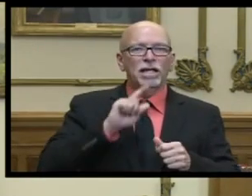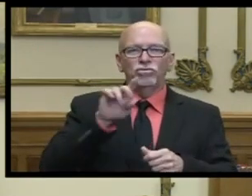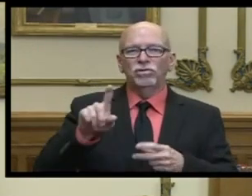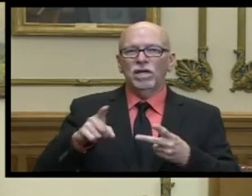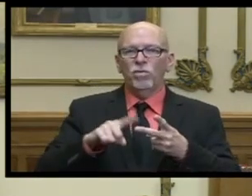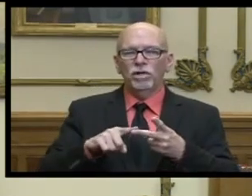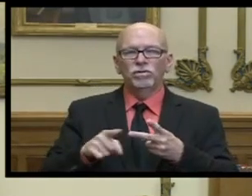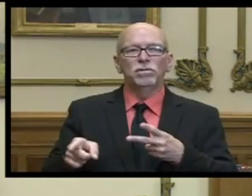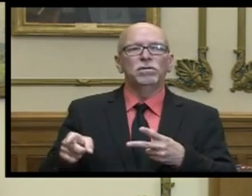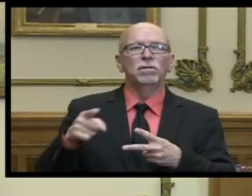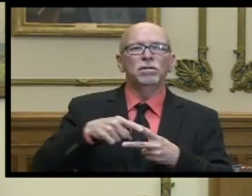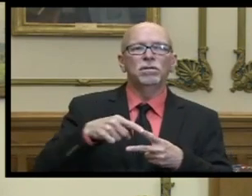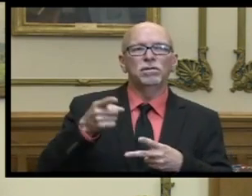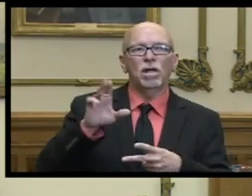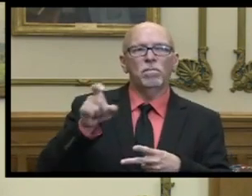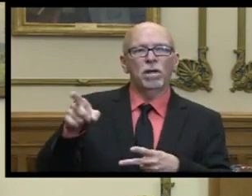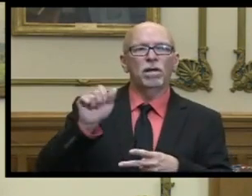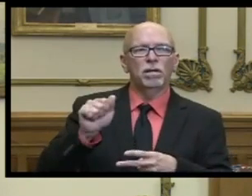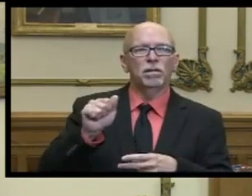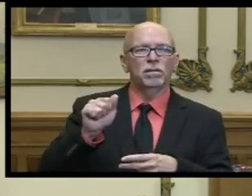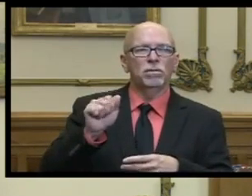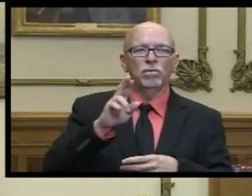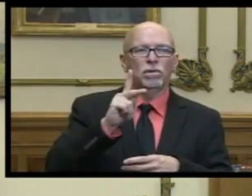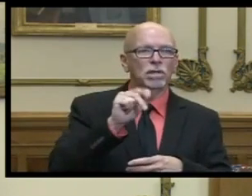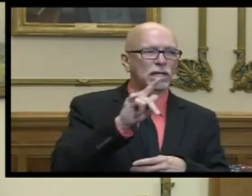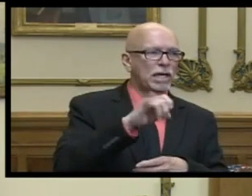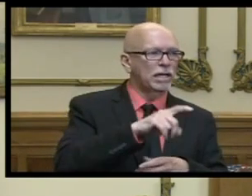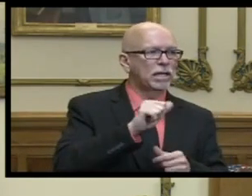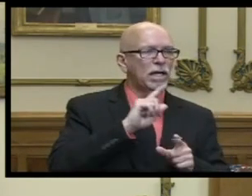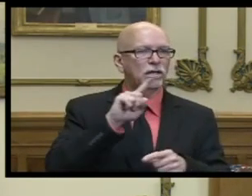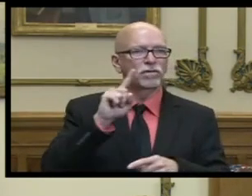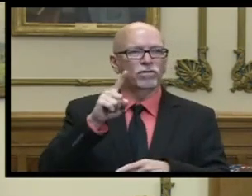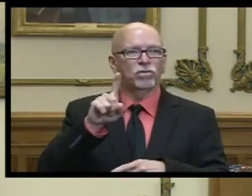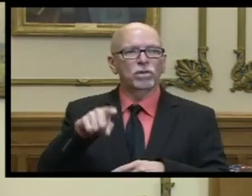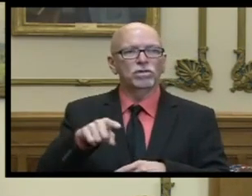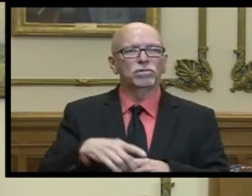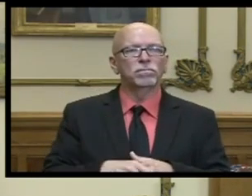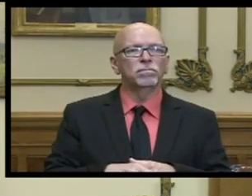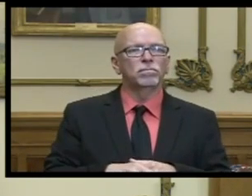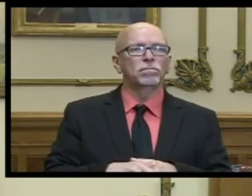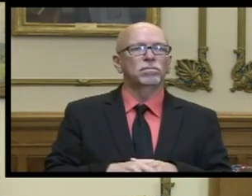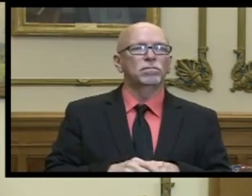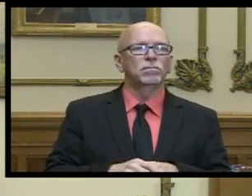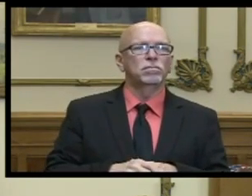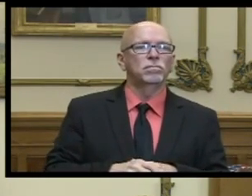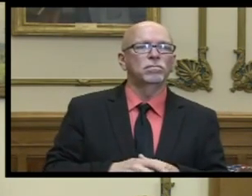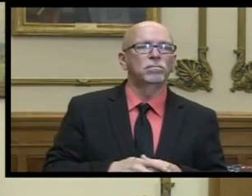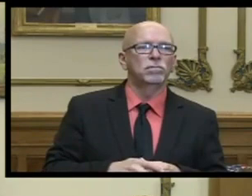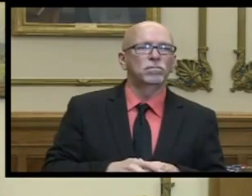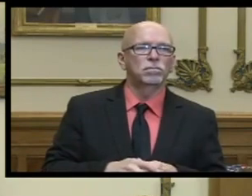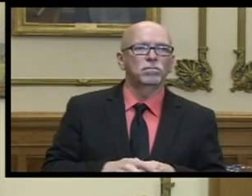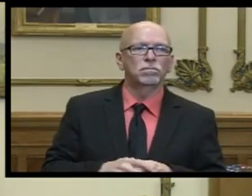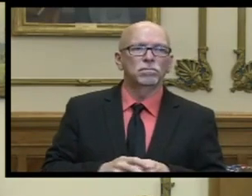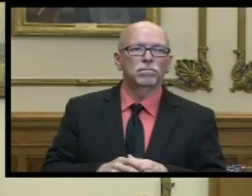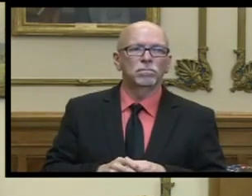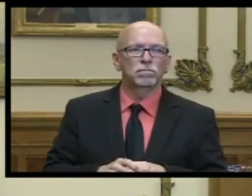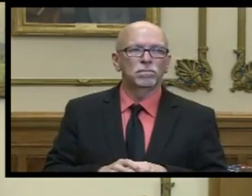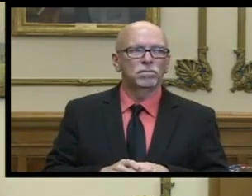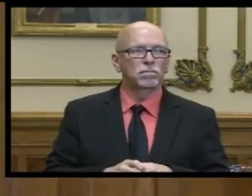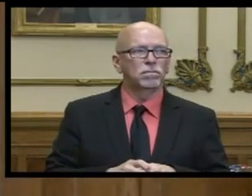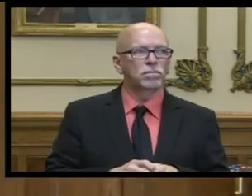second question then maybe dr box or or katie you might want to step forward on the first question